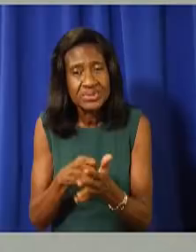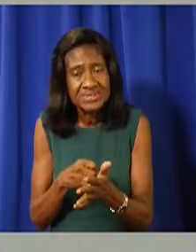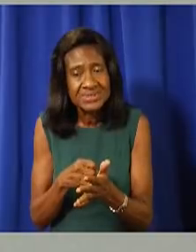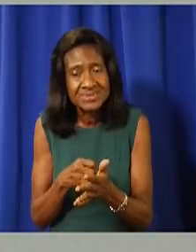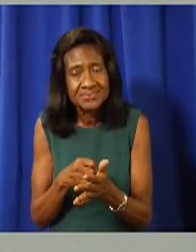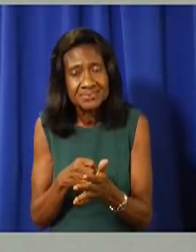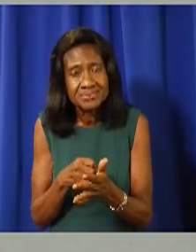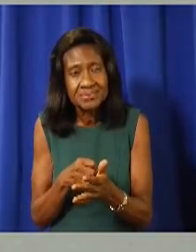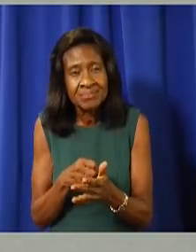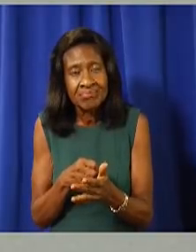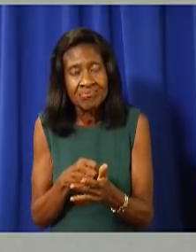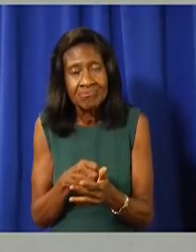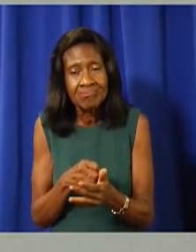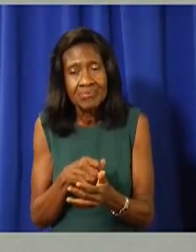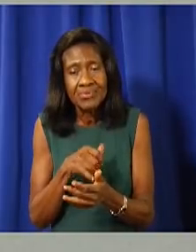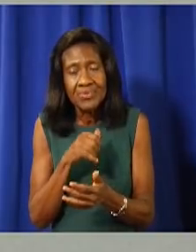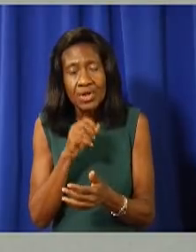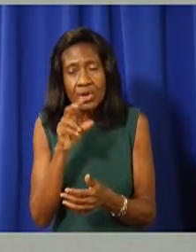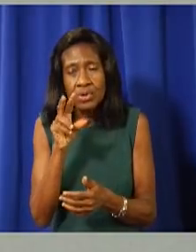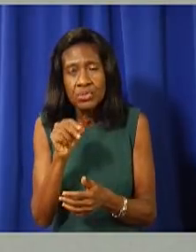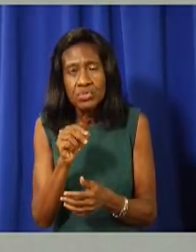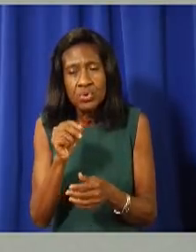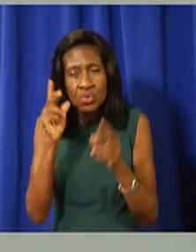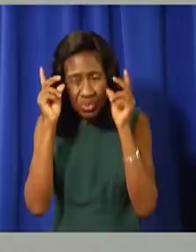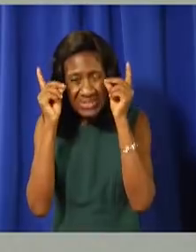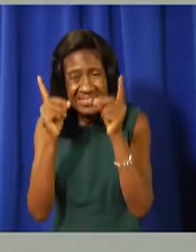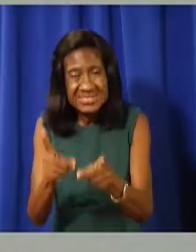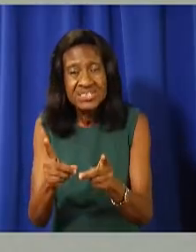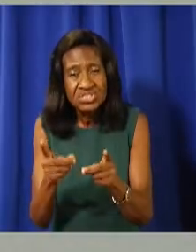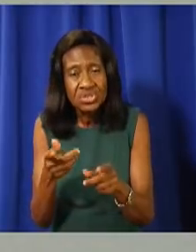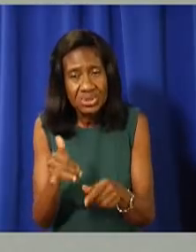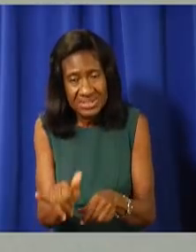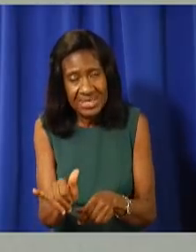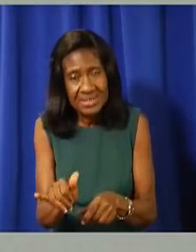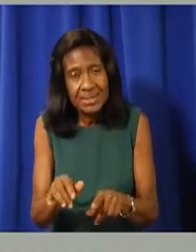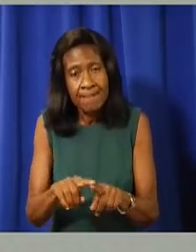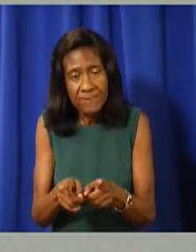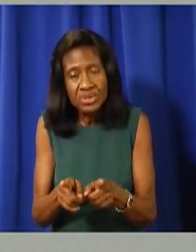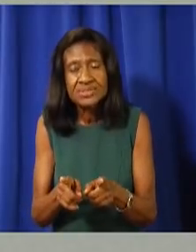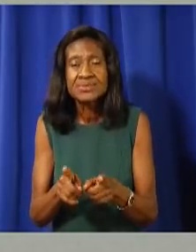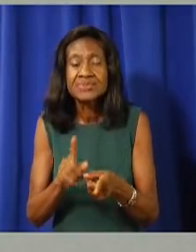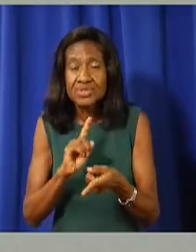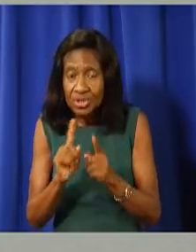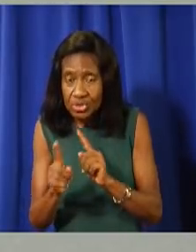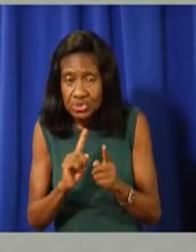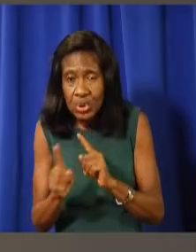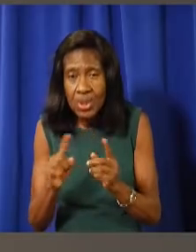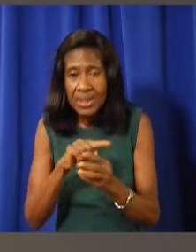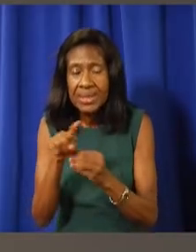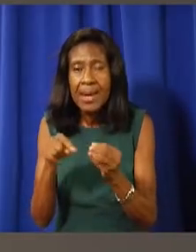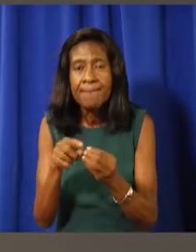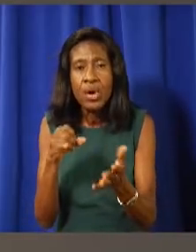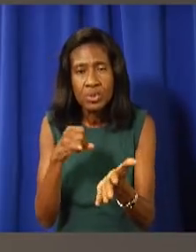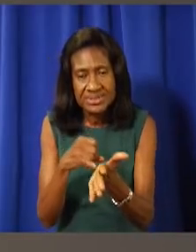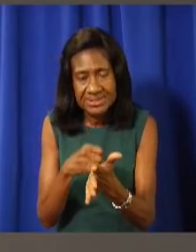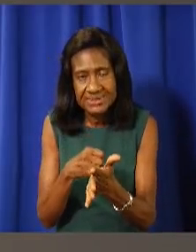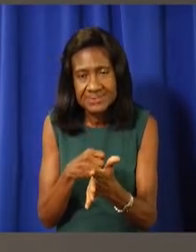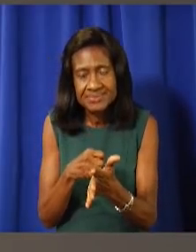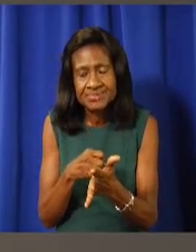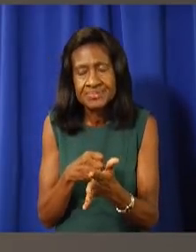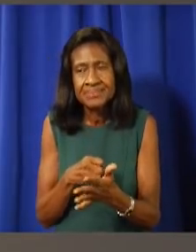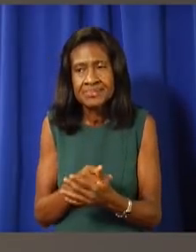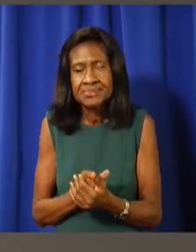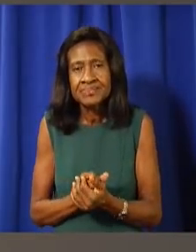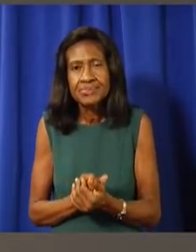haven't made, there, there's no conclusive position in respect of that, but that is something that's under discussion. Okay, and finally, because climate change